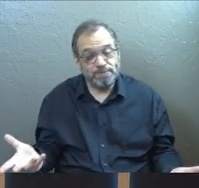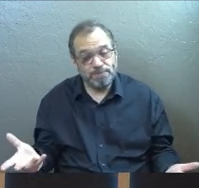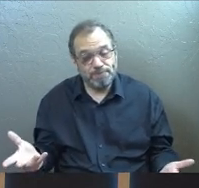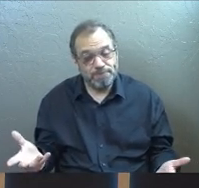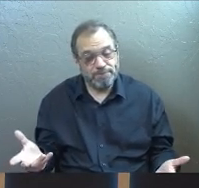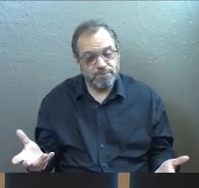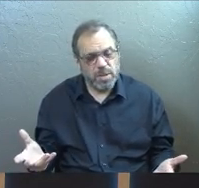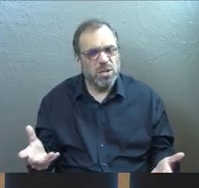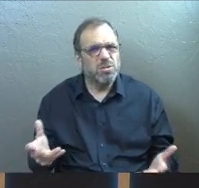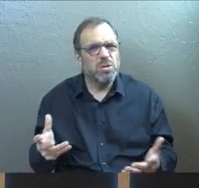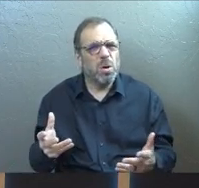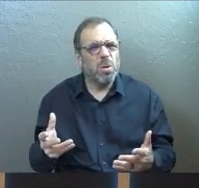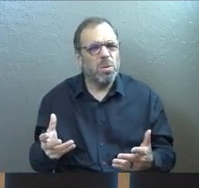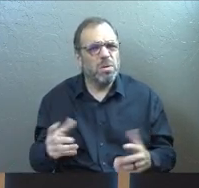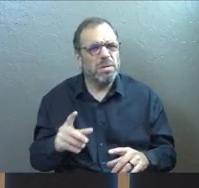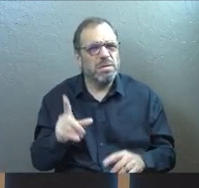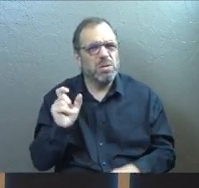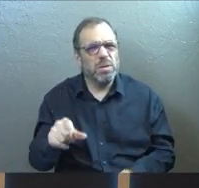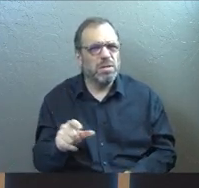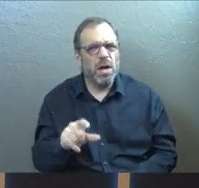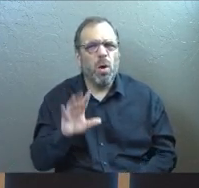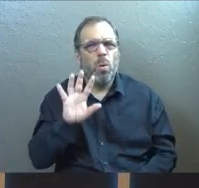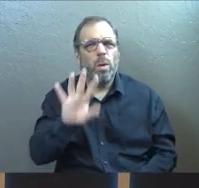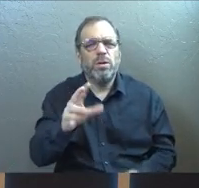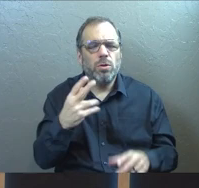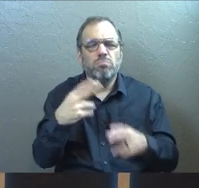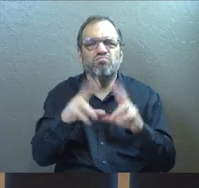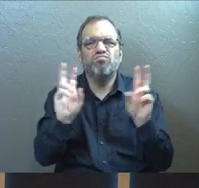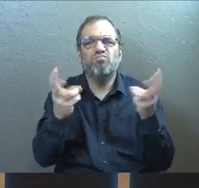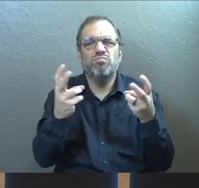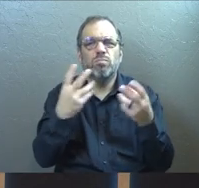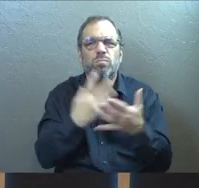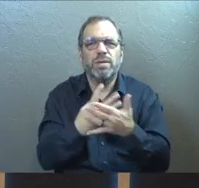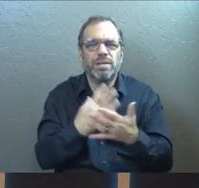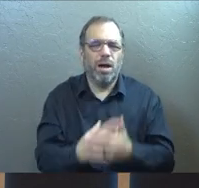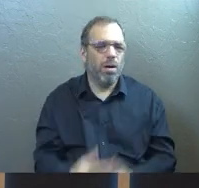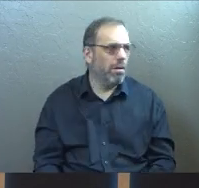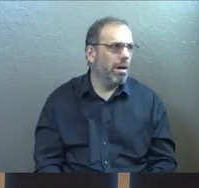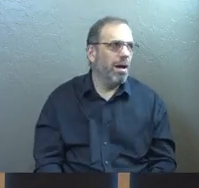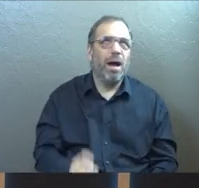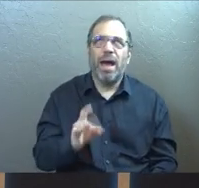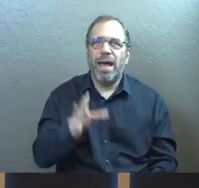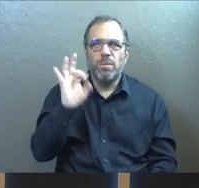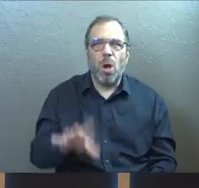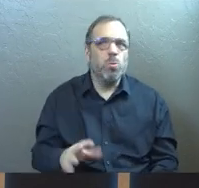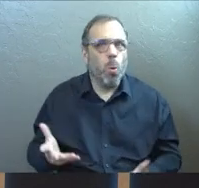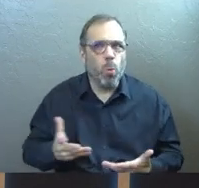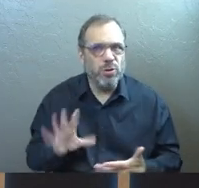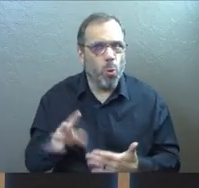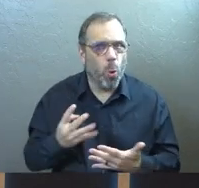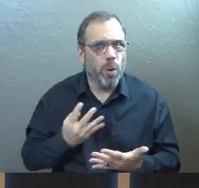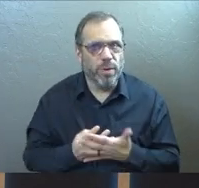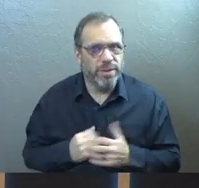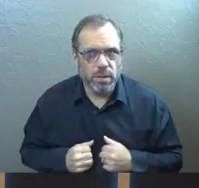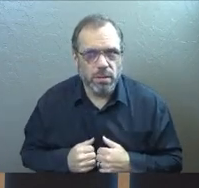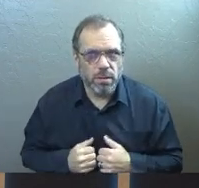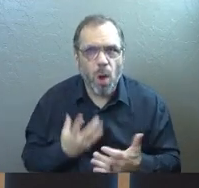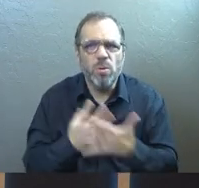It begs the question, what's your prison? Which I hate when pastors do that. What's your prison?